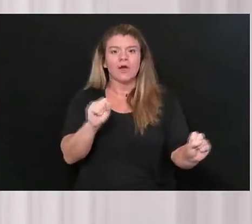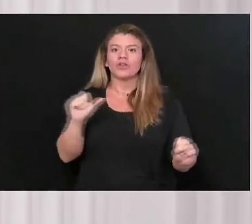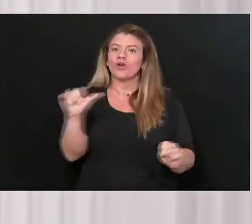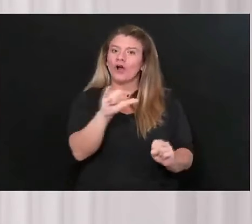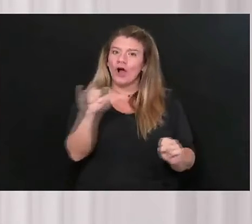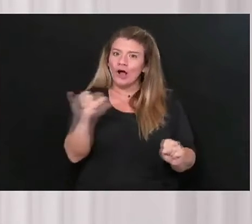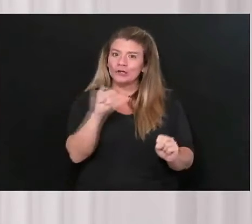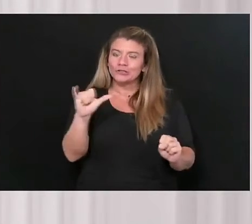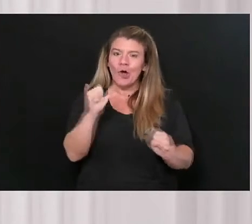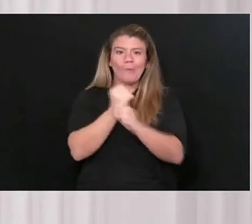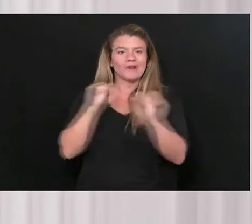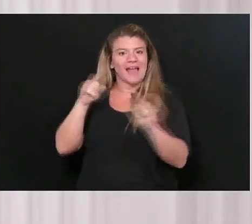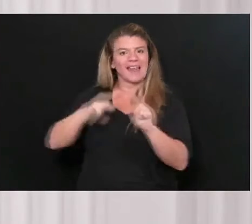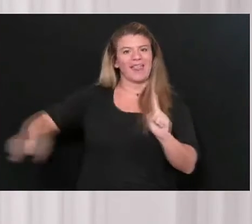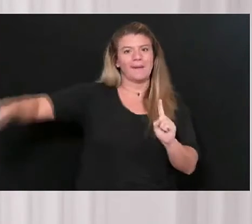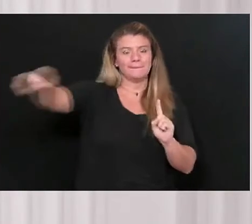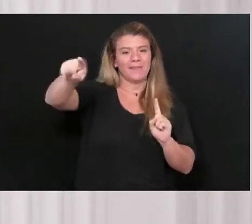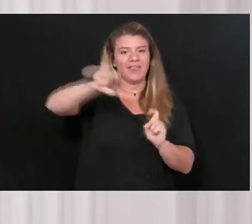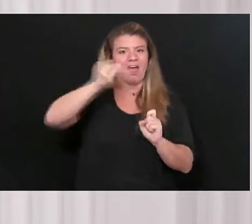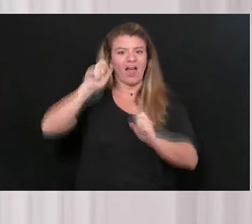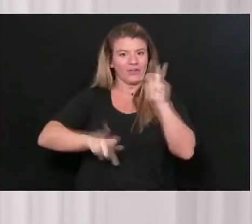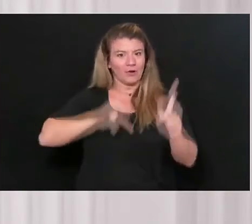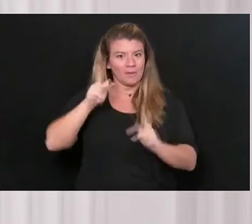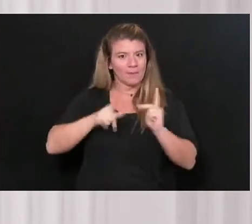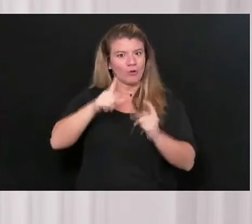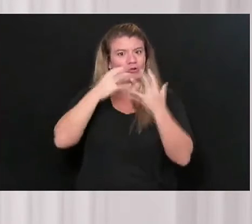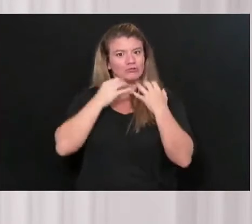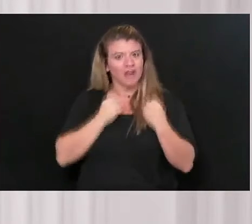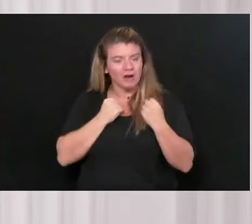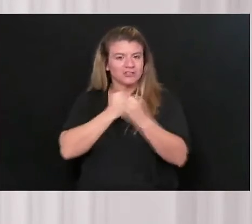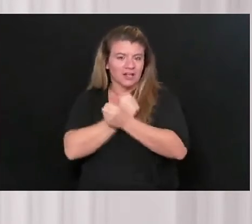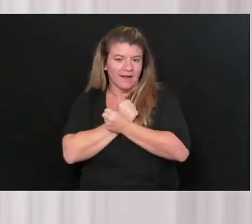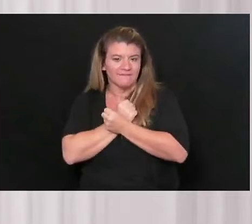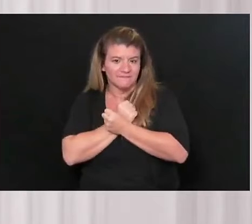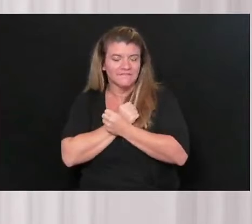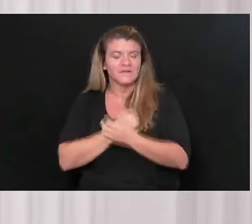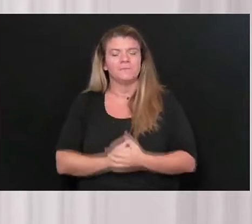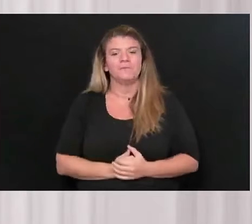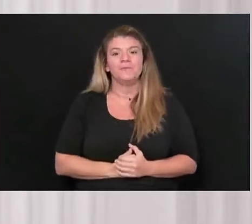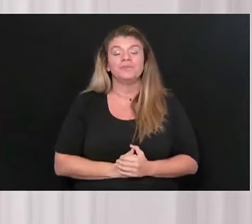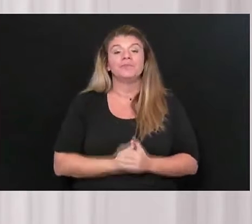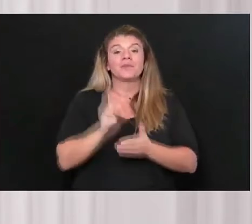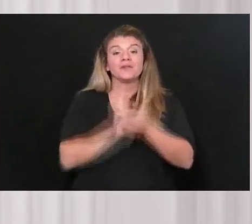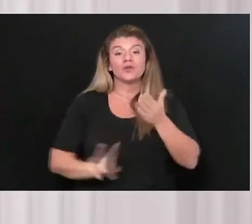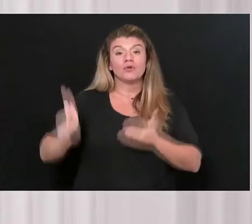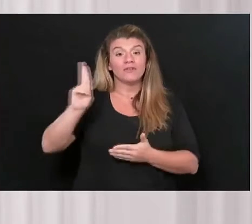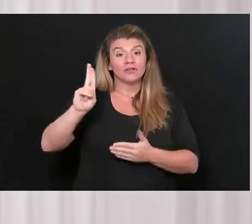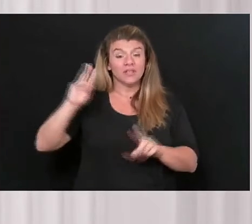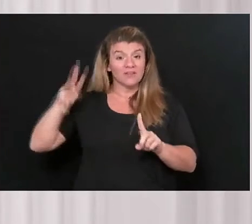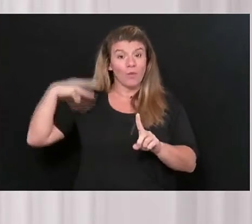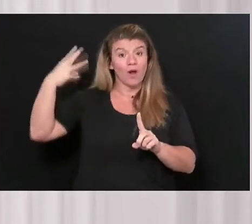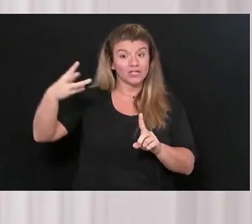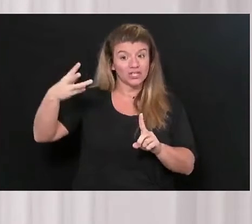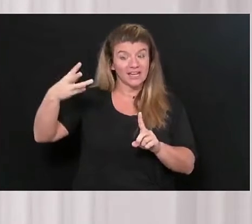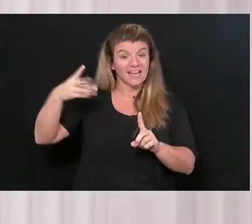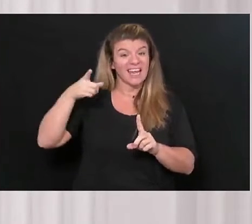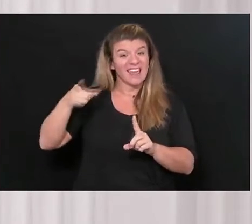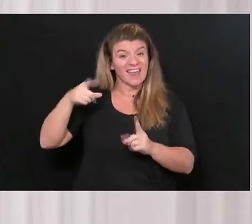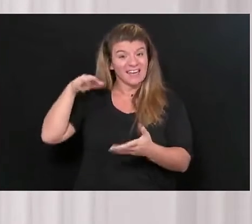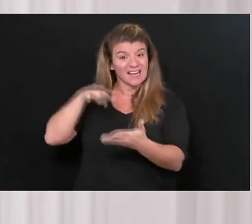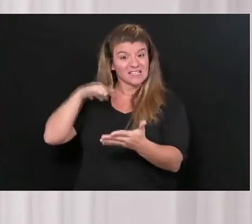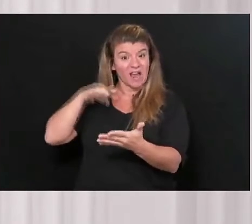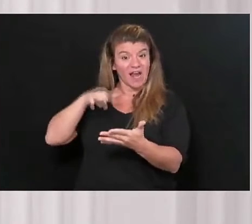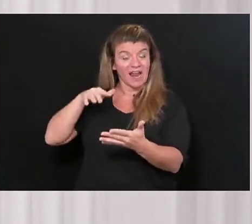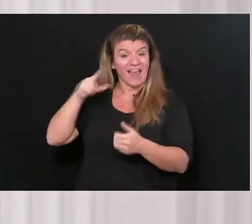love. It's also been, been projected by the University of Washington group, that if people wear